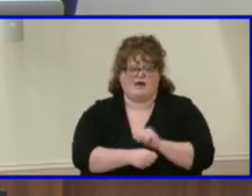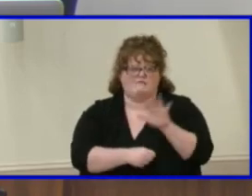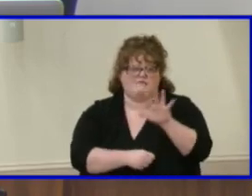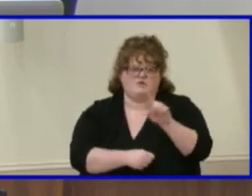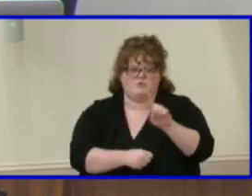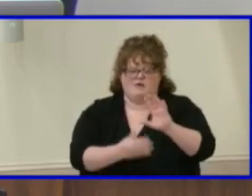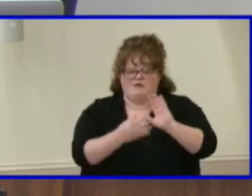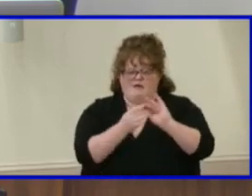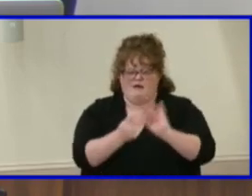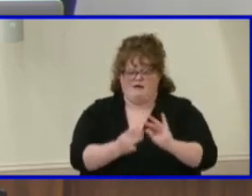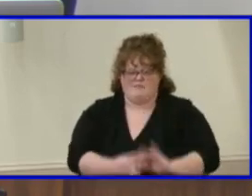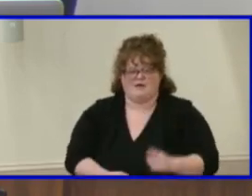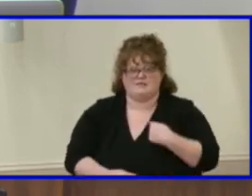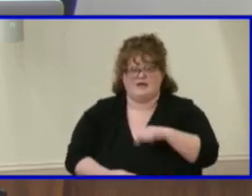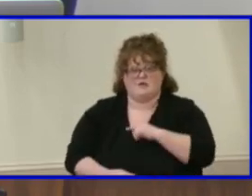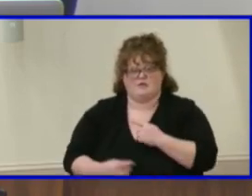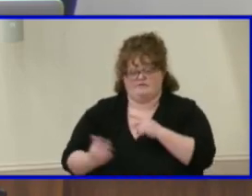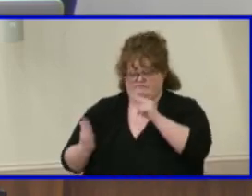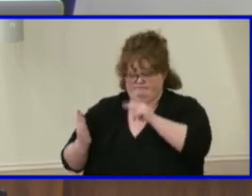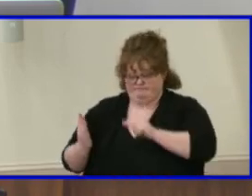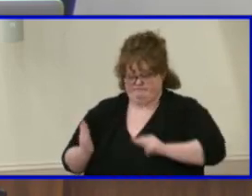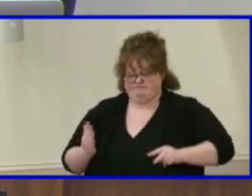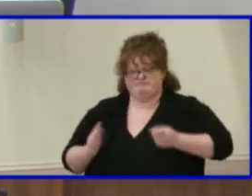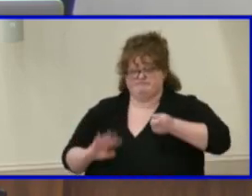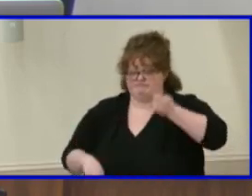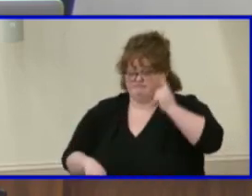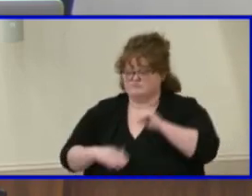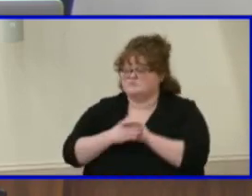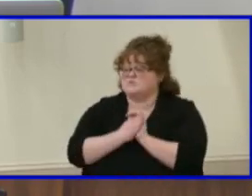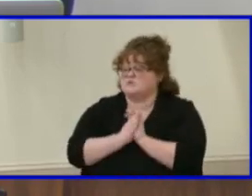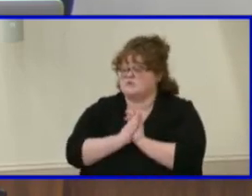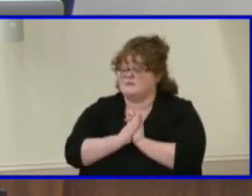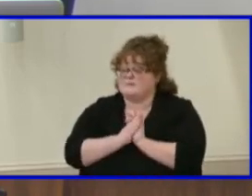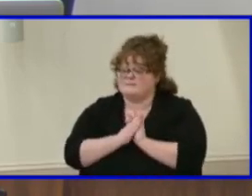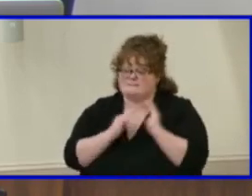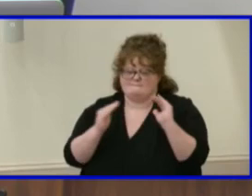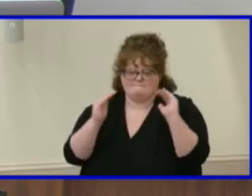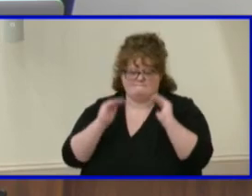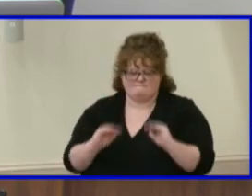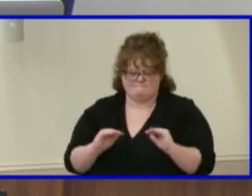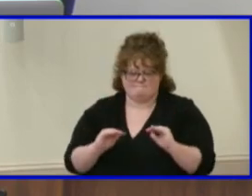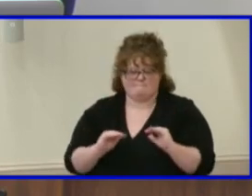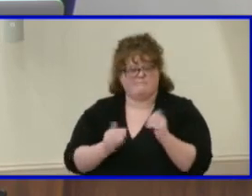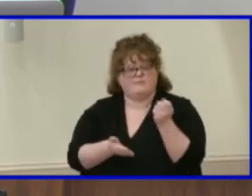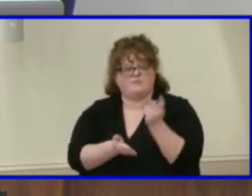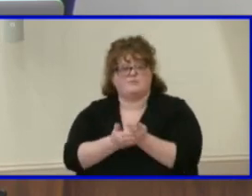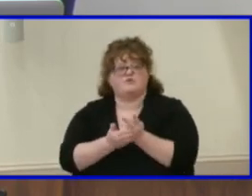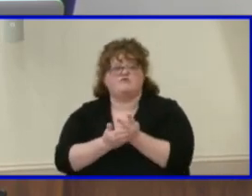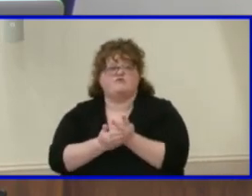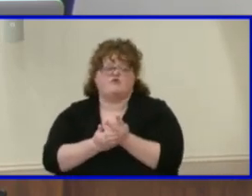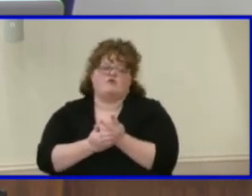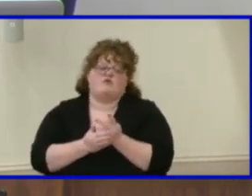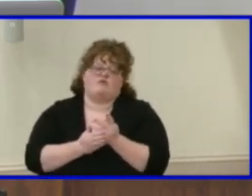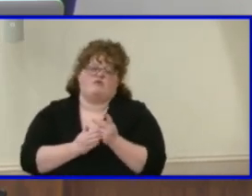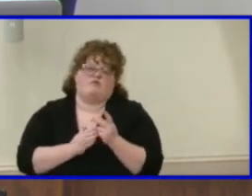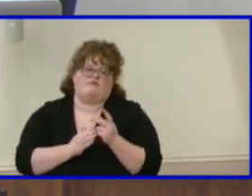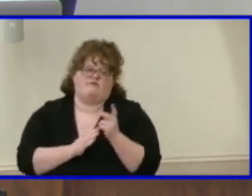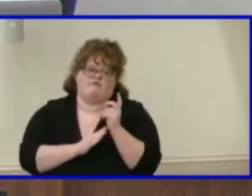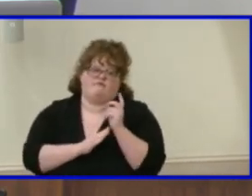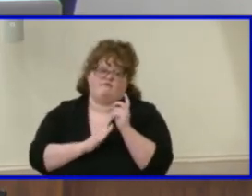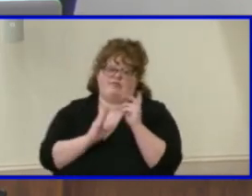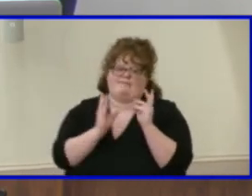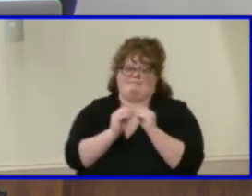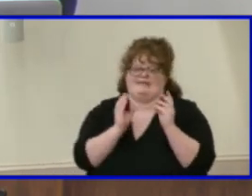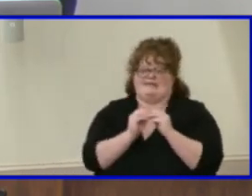noted by those of us on the school board. The next item on the agenda is the approval of minutes. Is there a motion that the